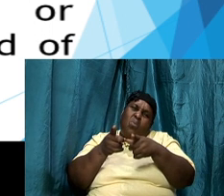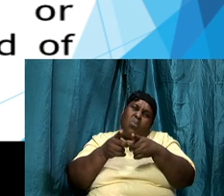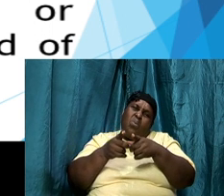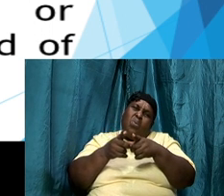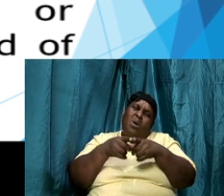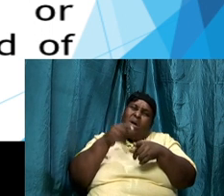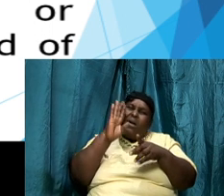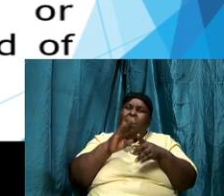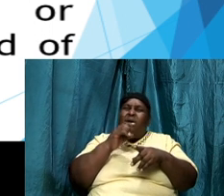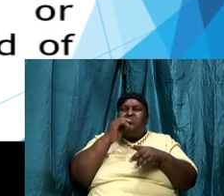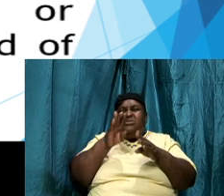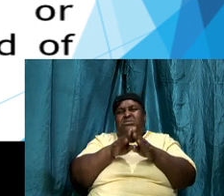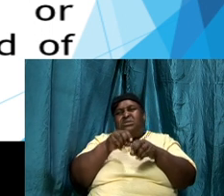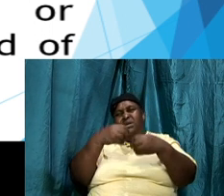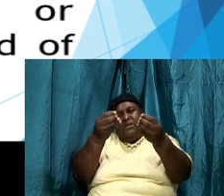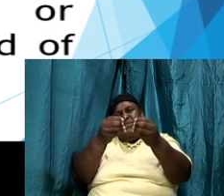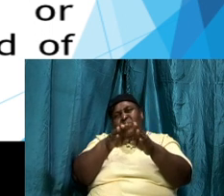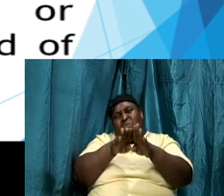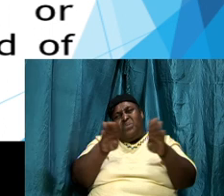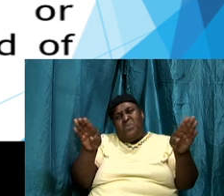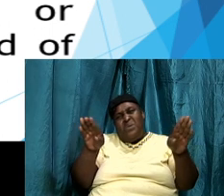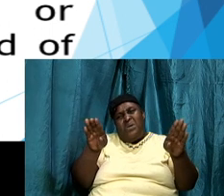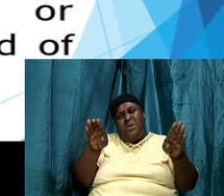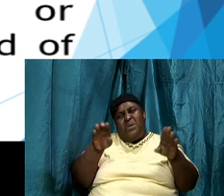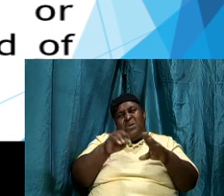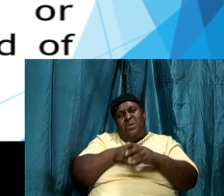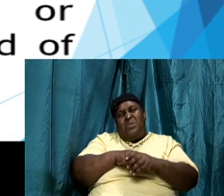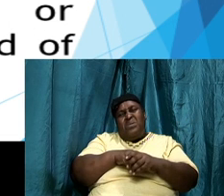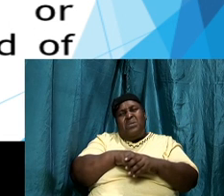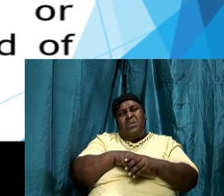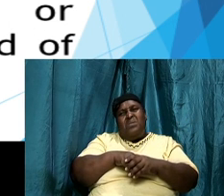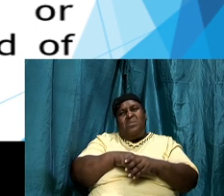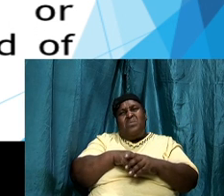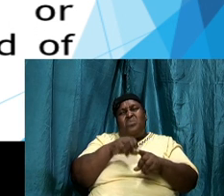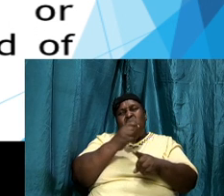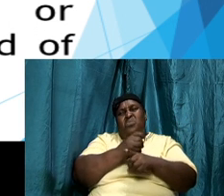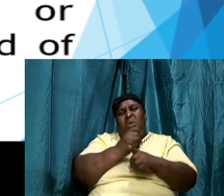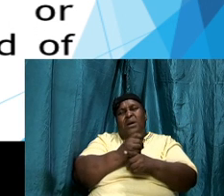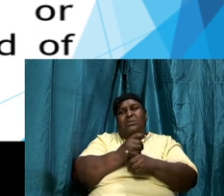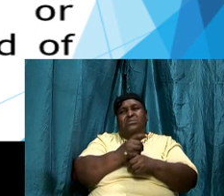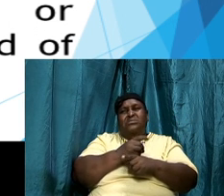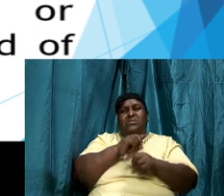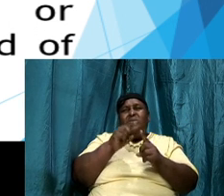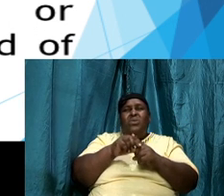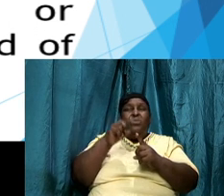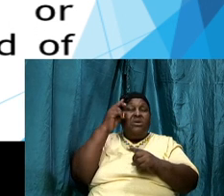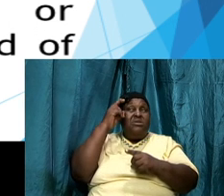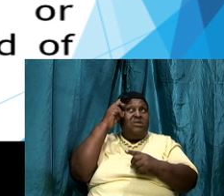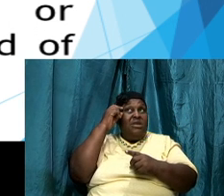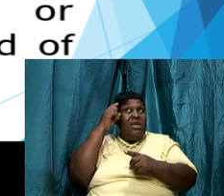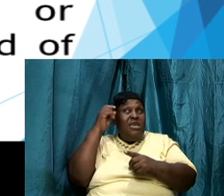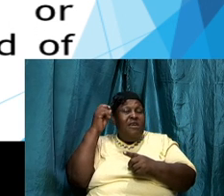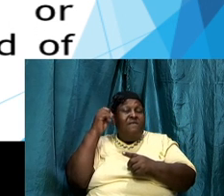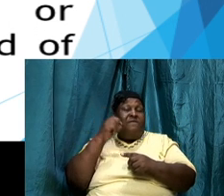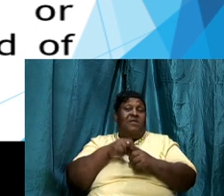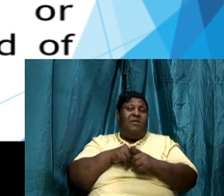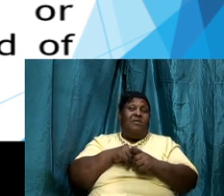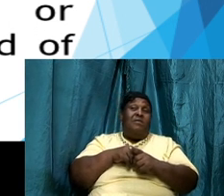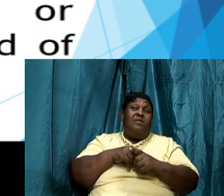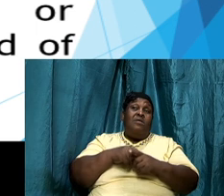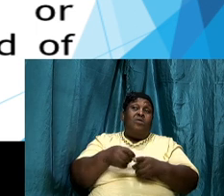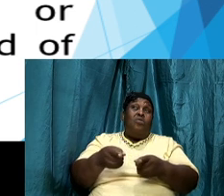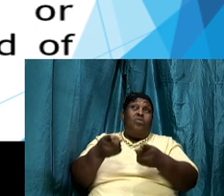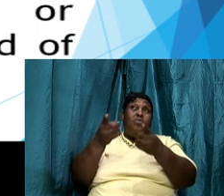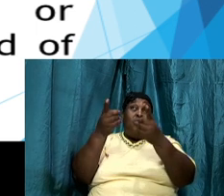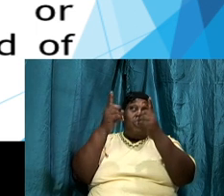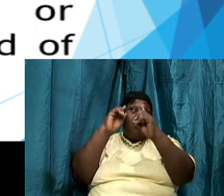opening right in your mind when David approached him to go after those who did and God answered David and said